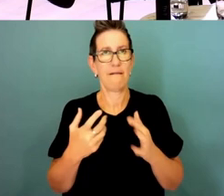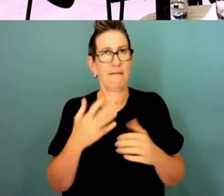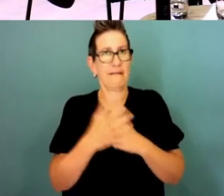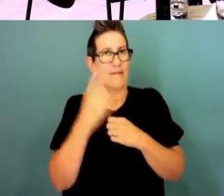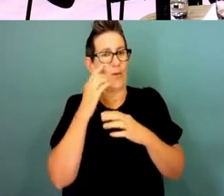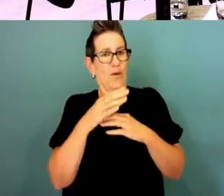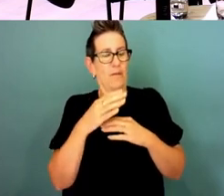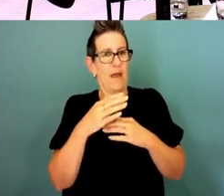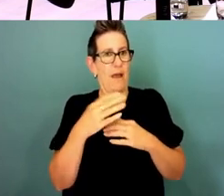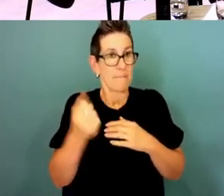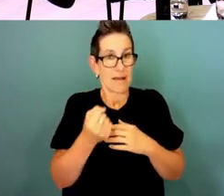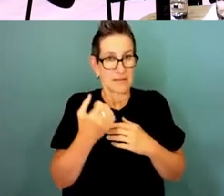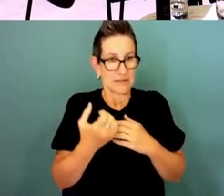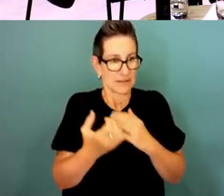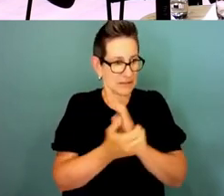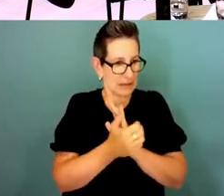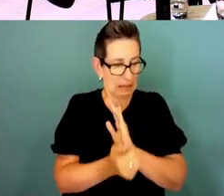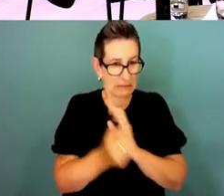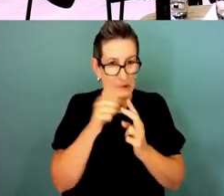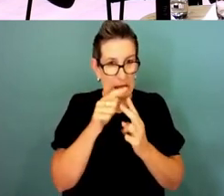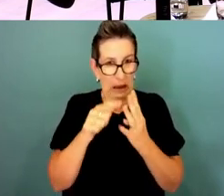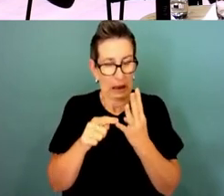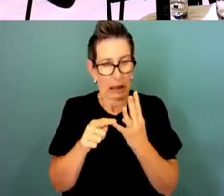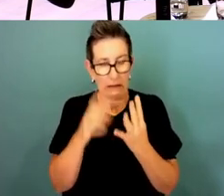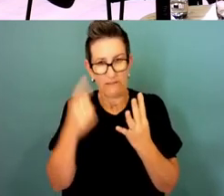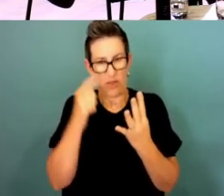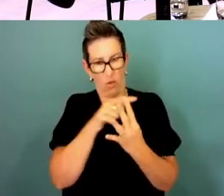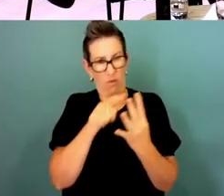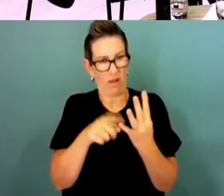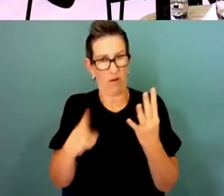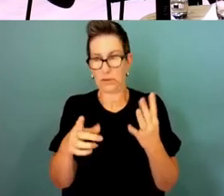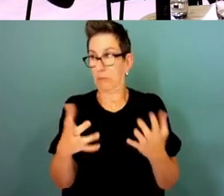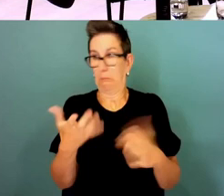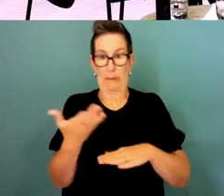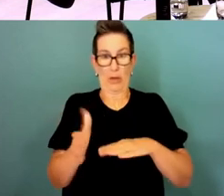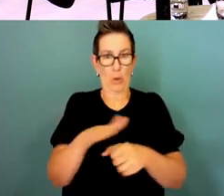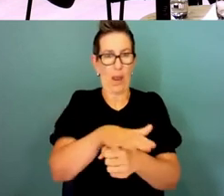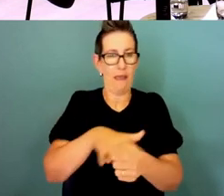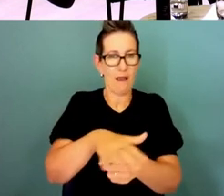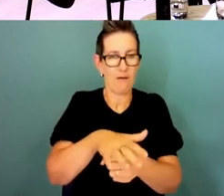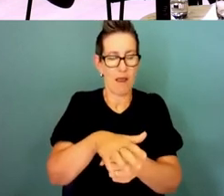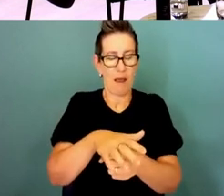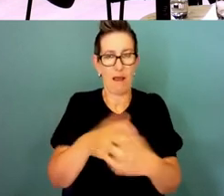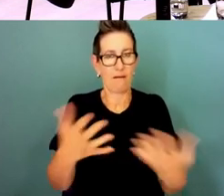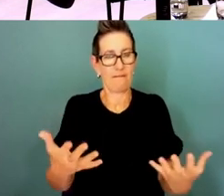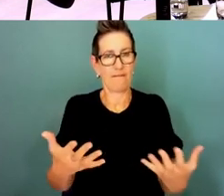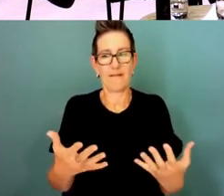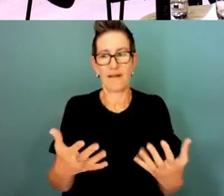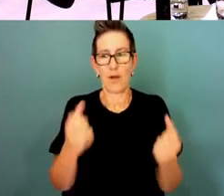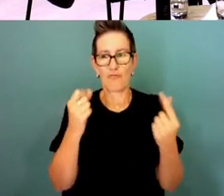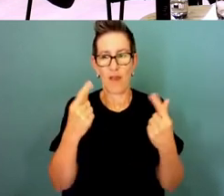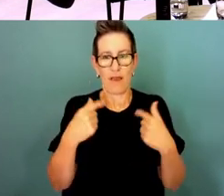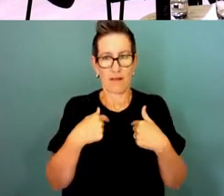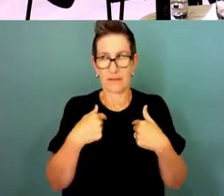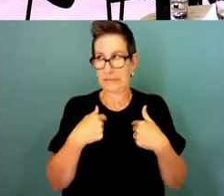different skills that actually for good reasons we don't necessarily have now at the level that we're going to need in the future we